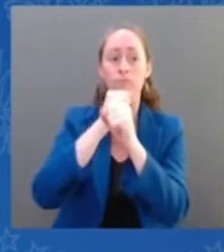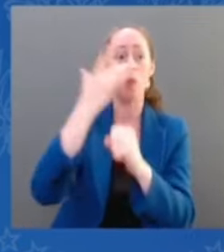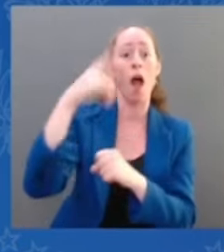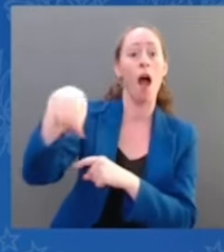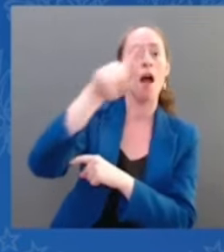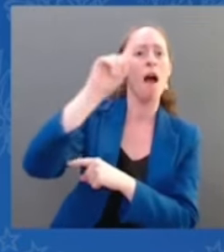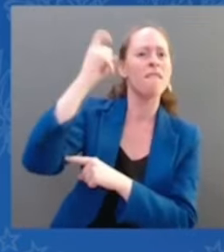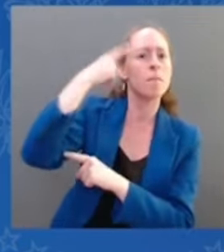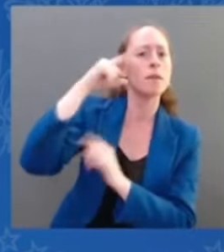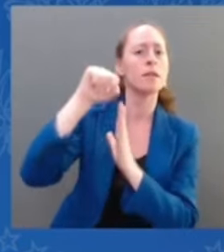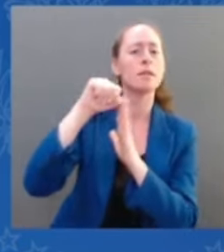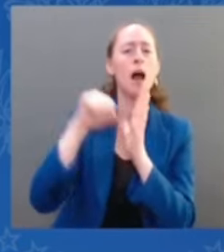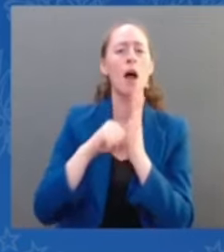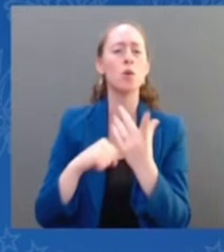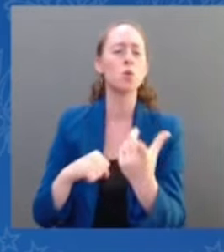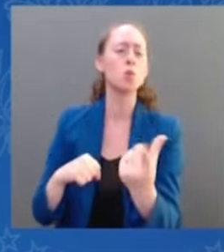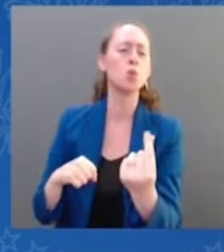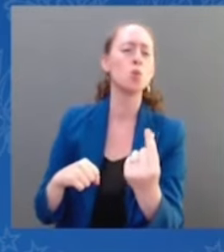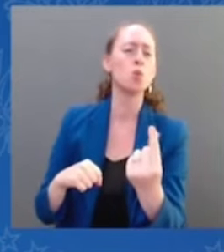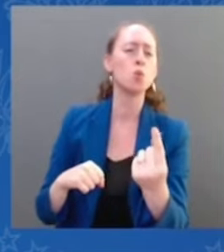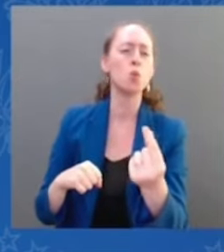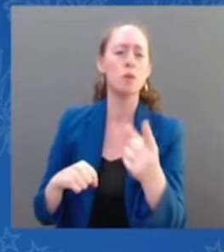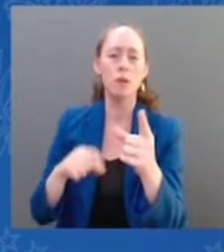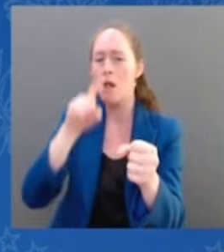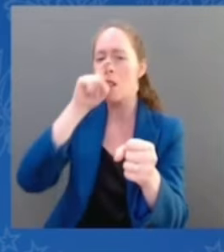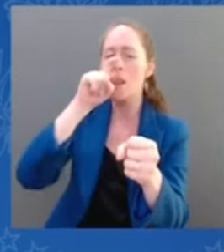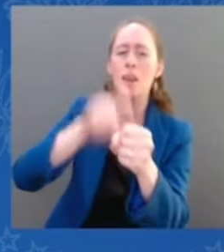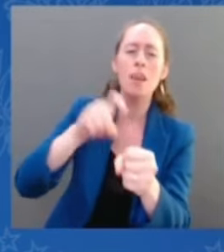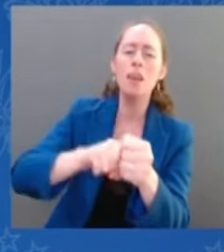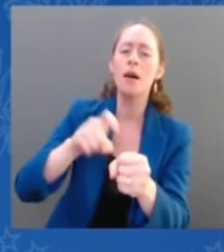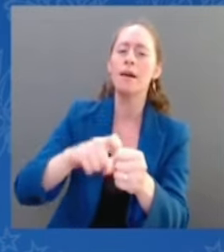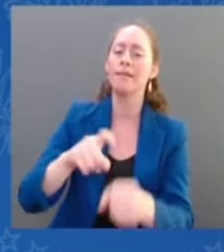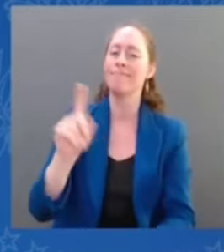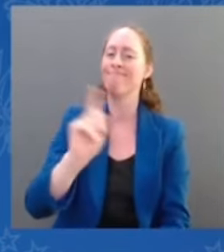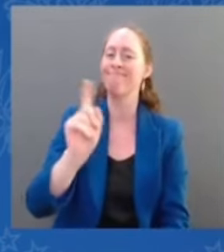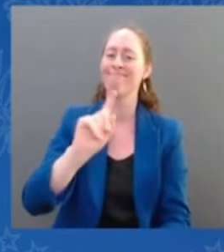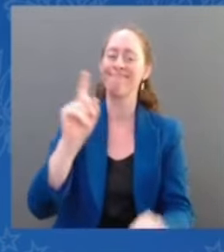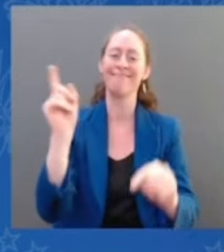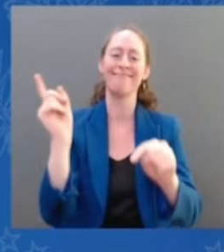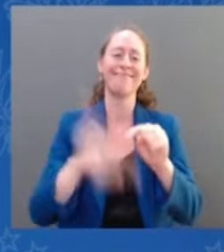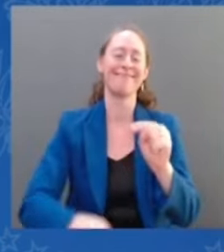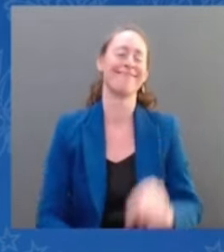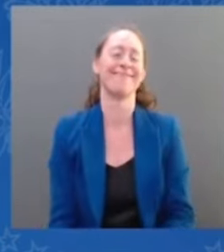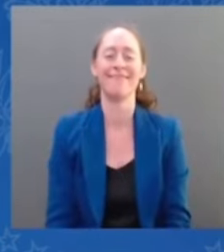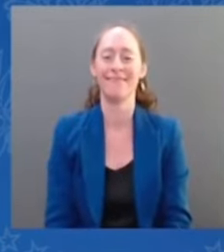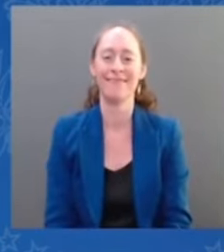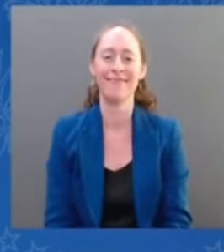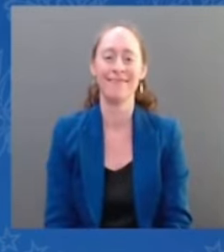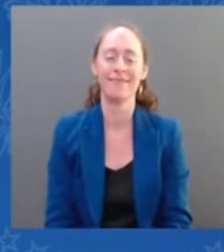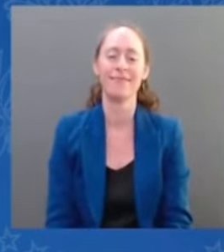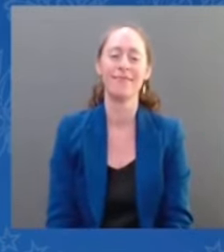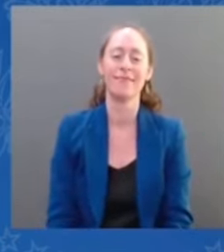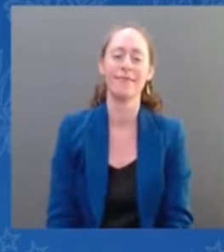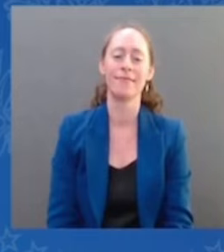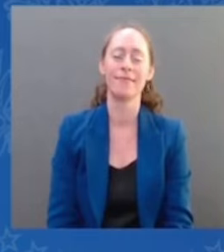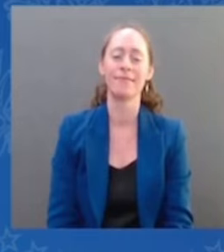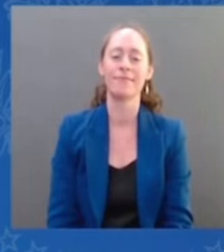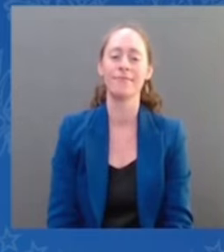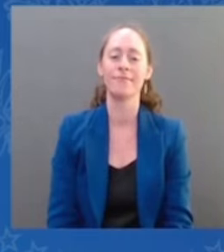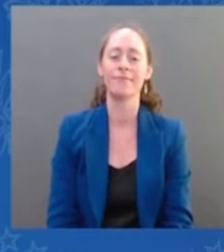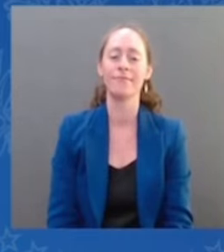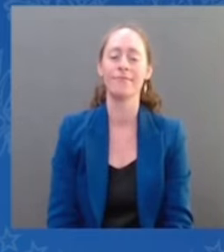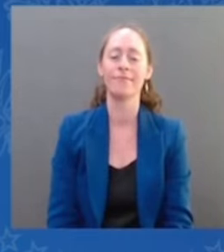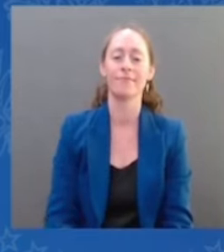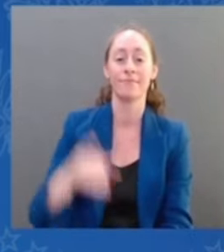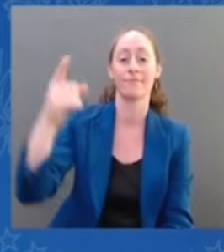It establishes a task force led by the White House Department and the Department of Human Services, focused specifically